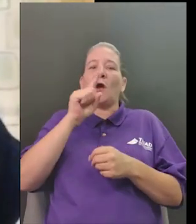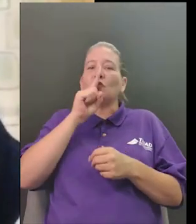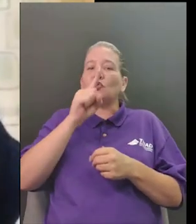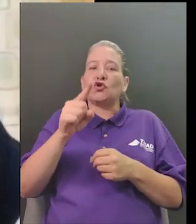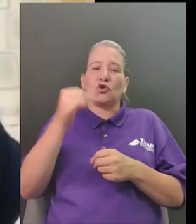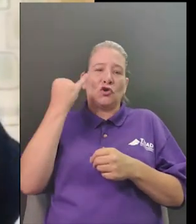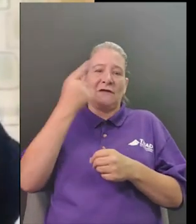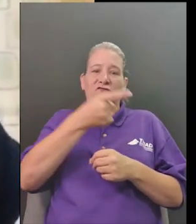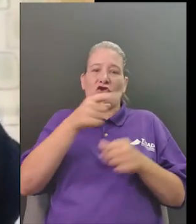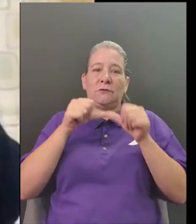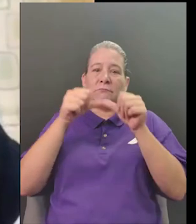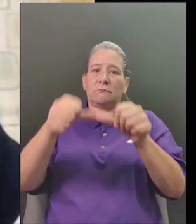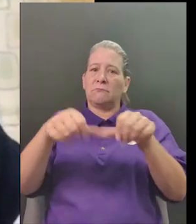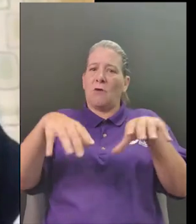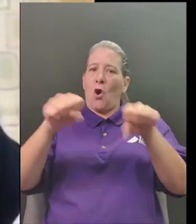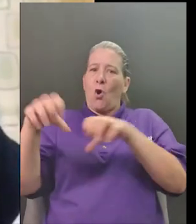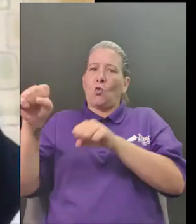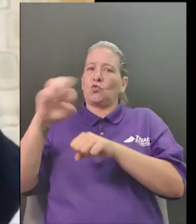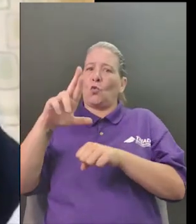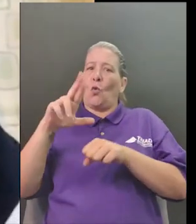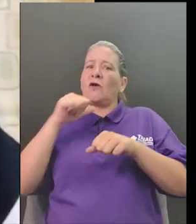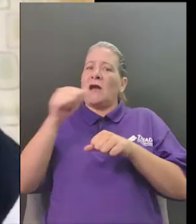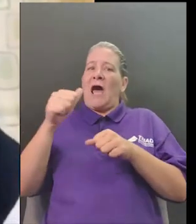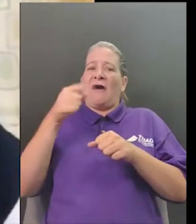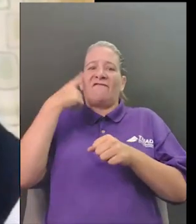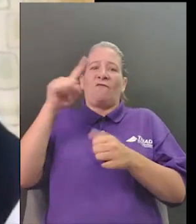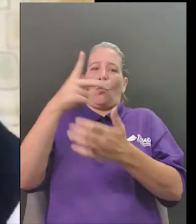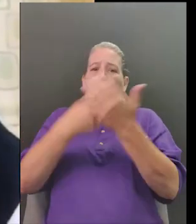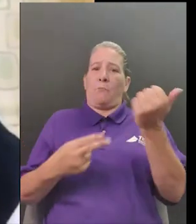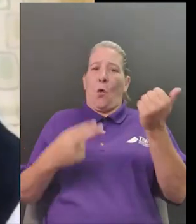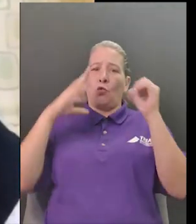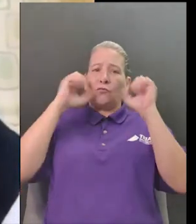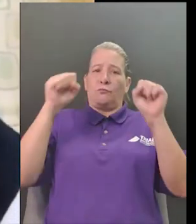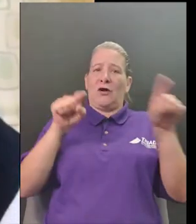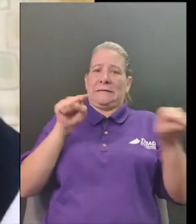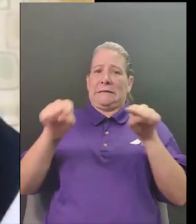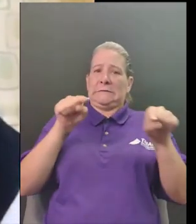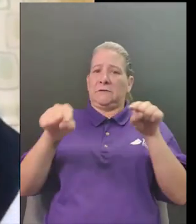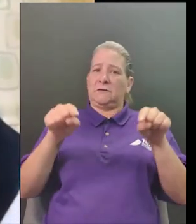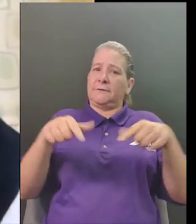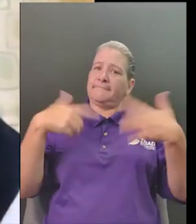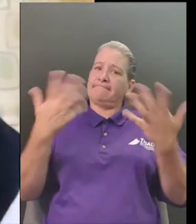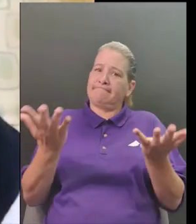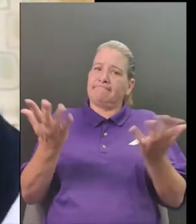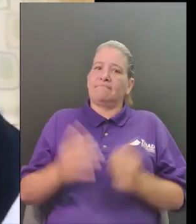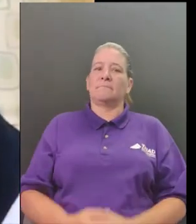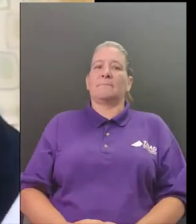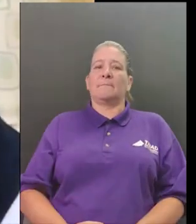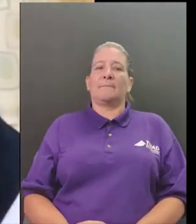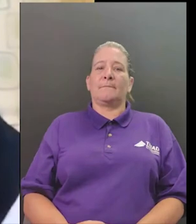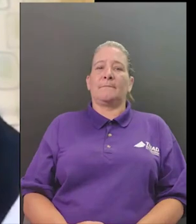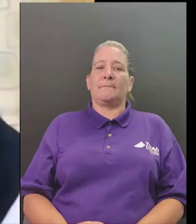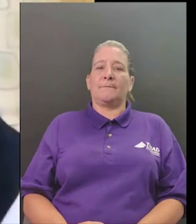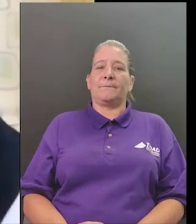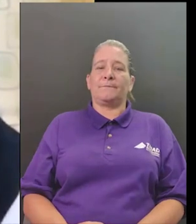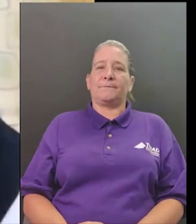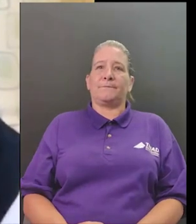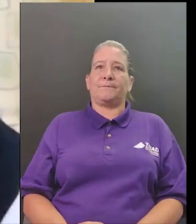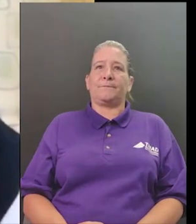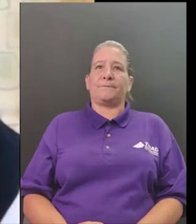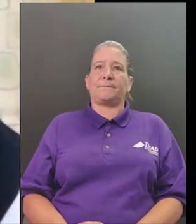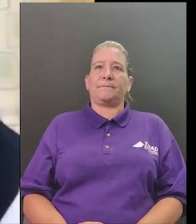that the um the white house was kind of opened up to um staff and